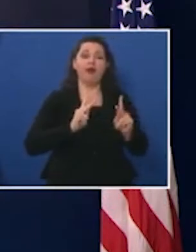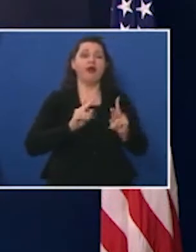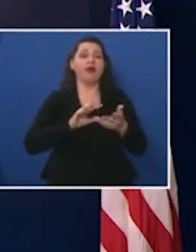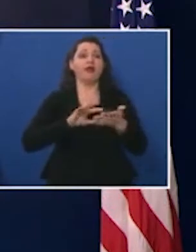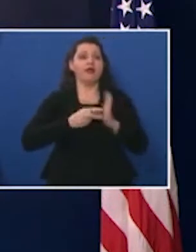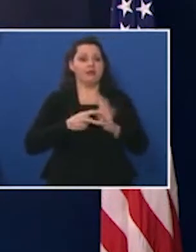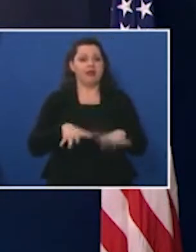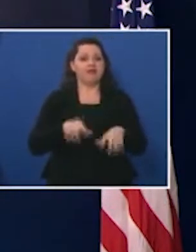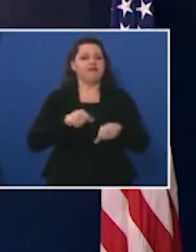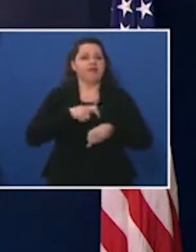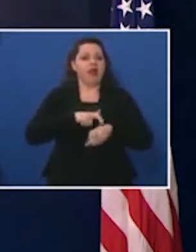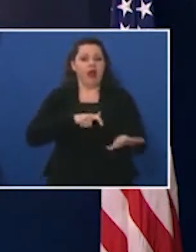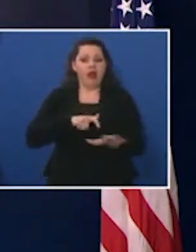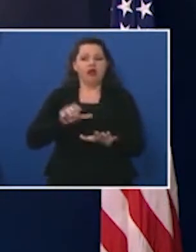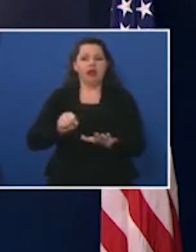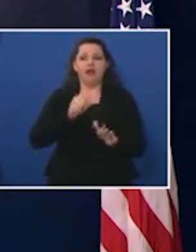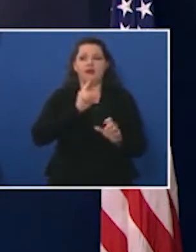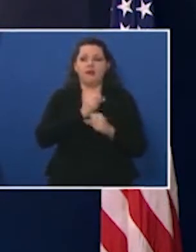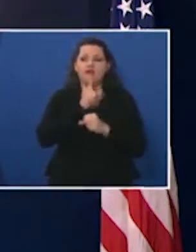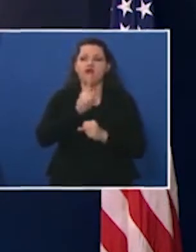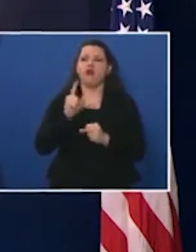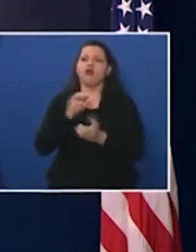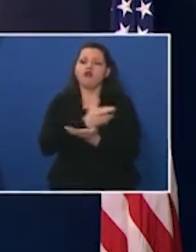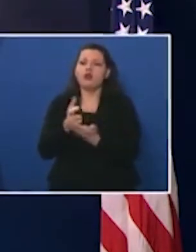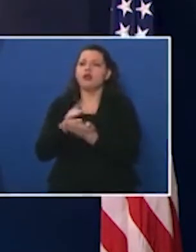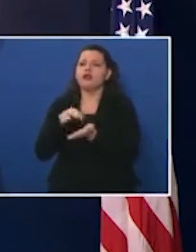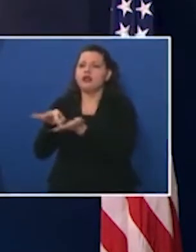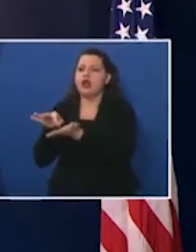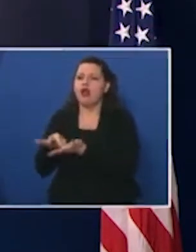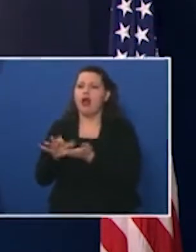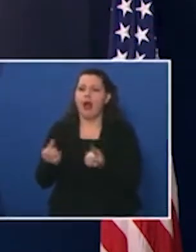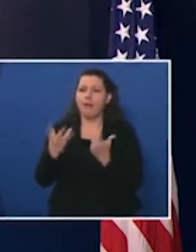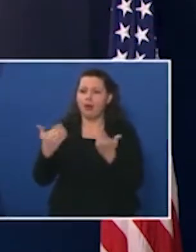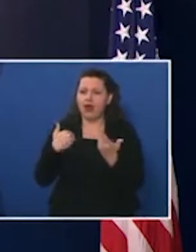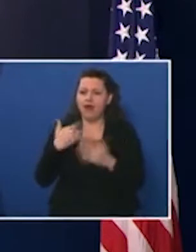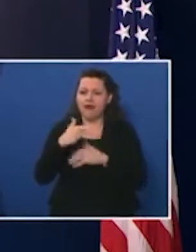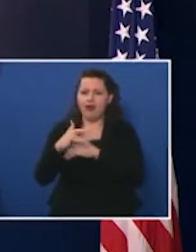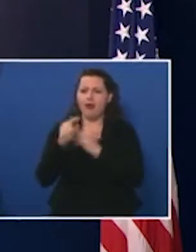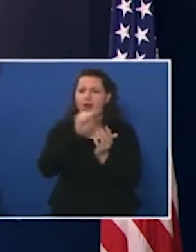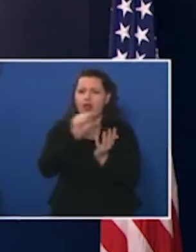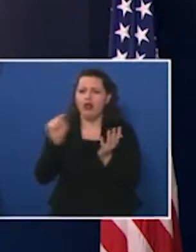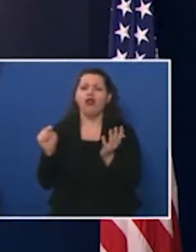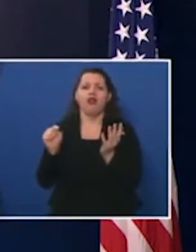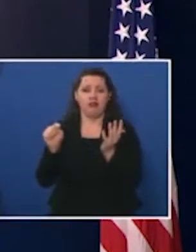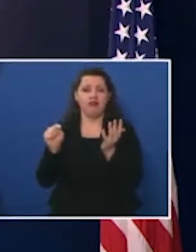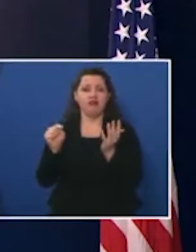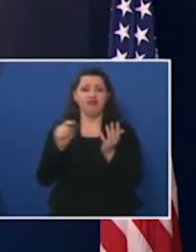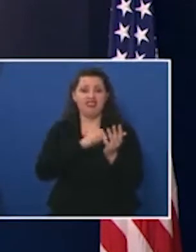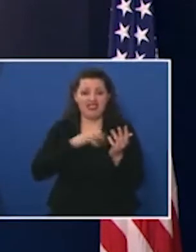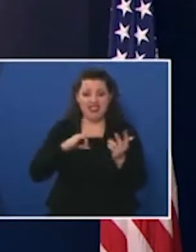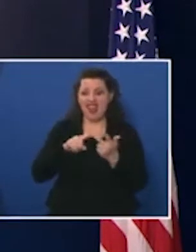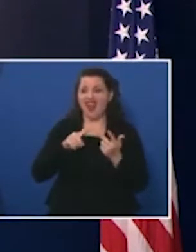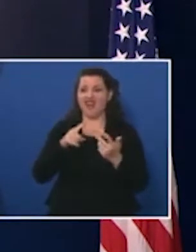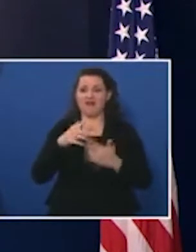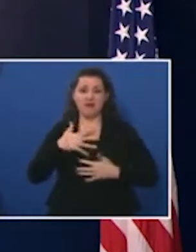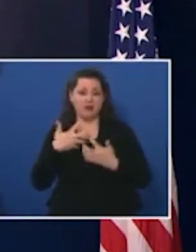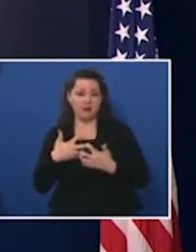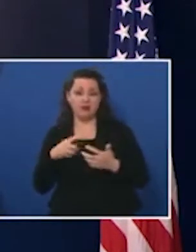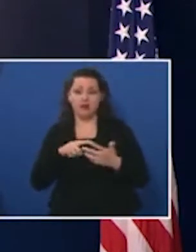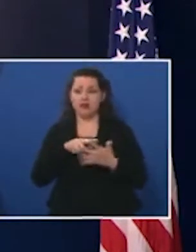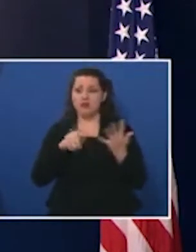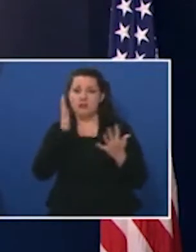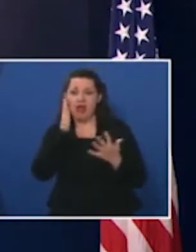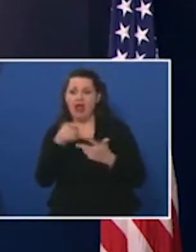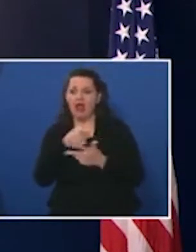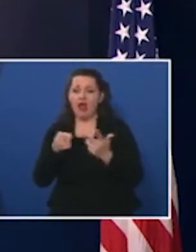regional health care systems have the ICU beds ventilators and staff they need to effectively manage the care